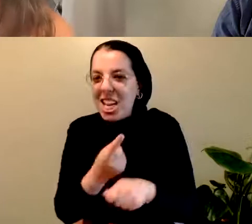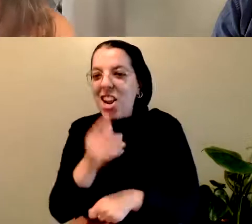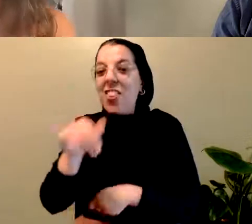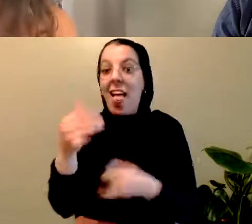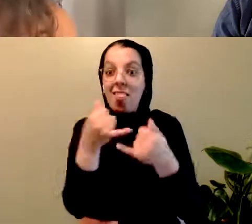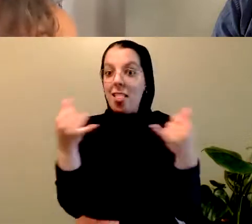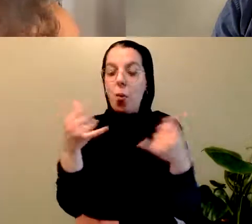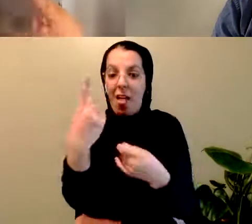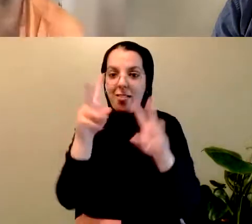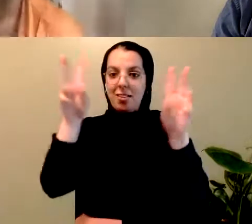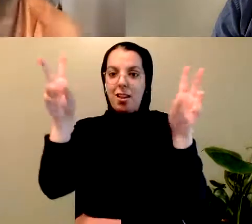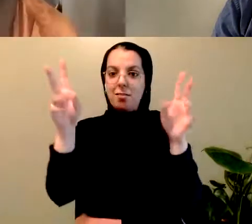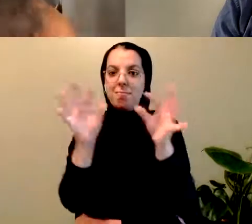line